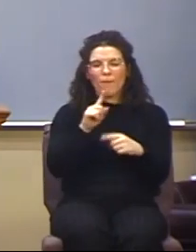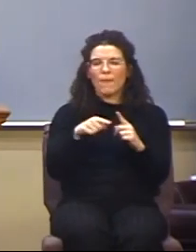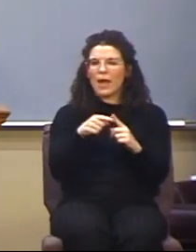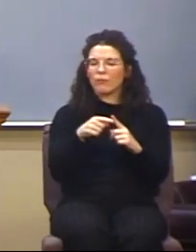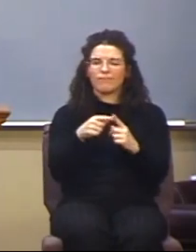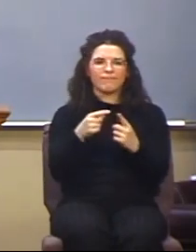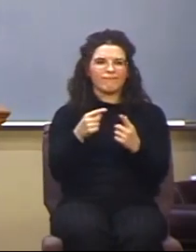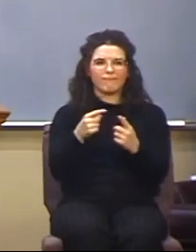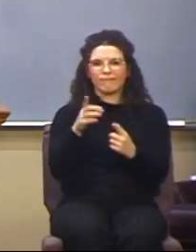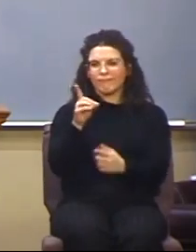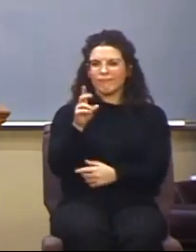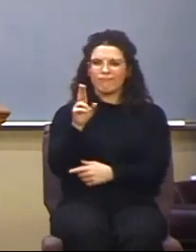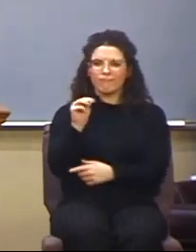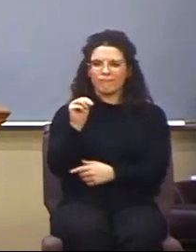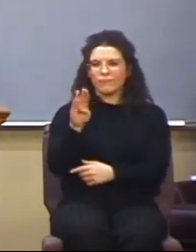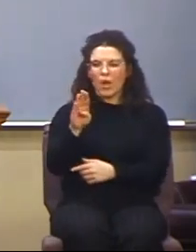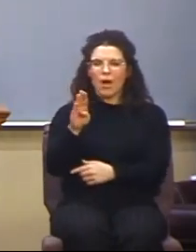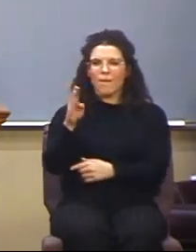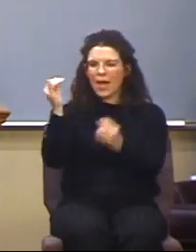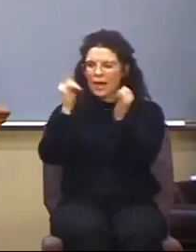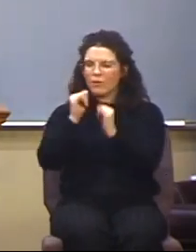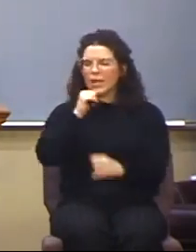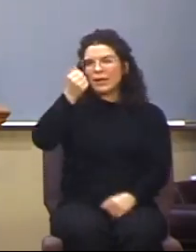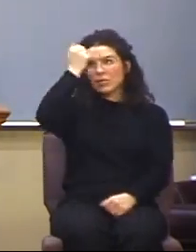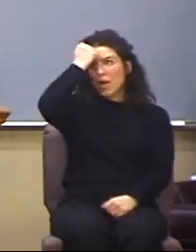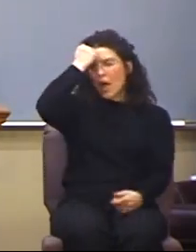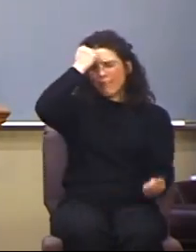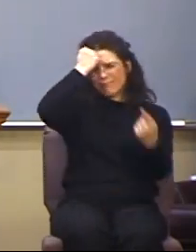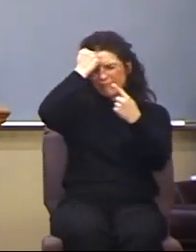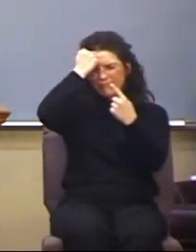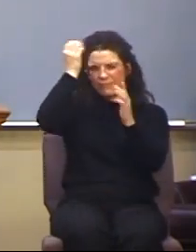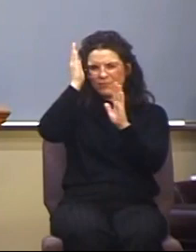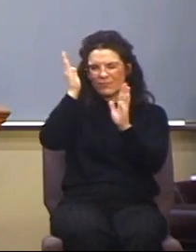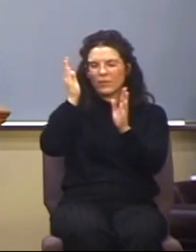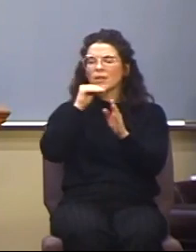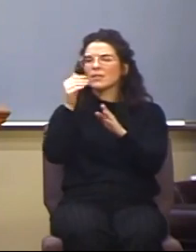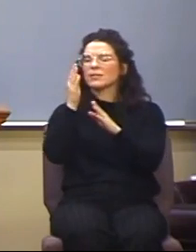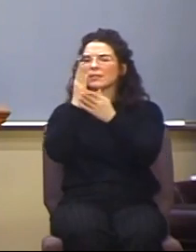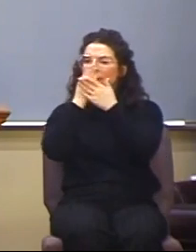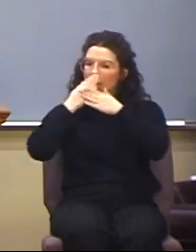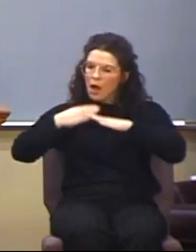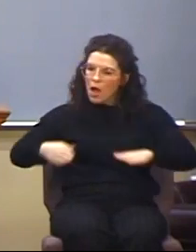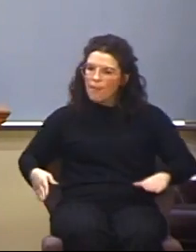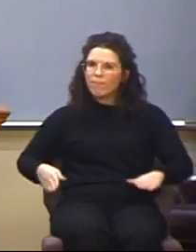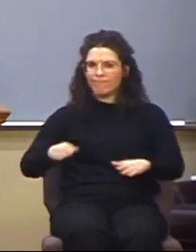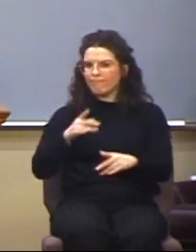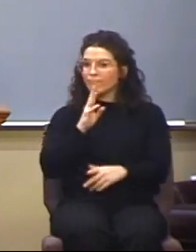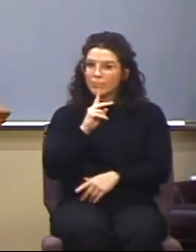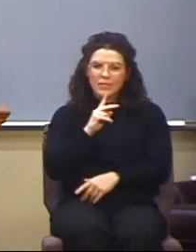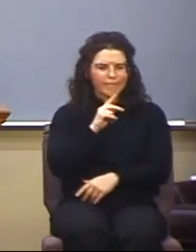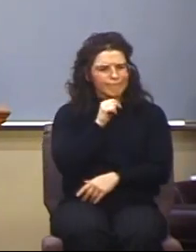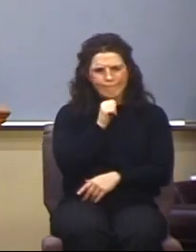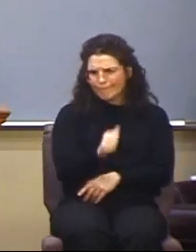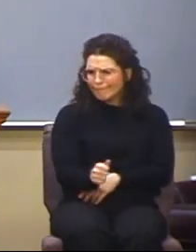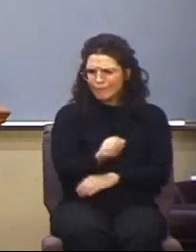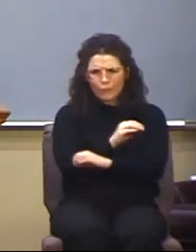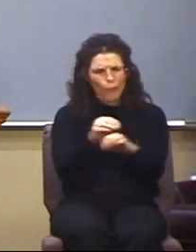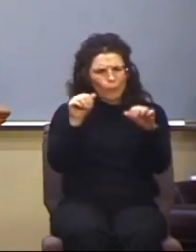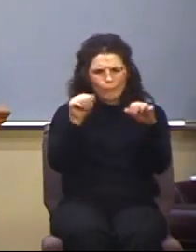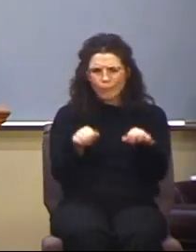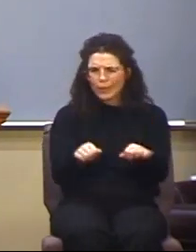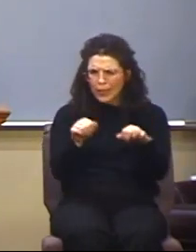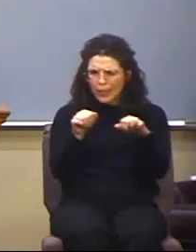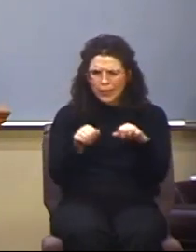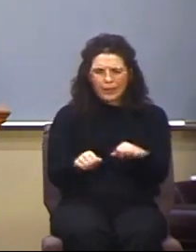it's not talking about an intelligence level or anything like that. But rather, these idols have no capacity